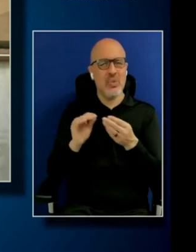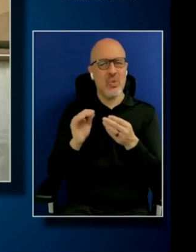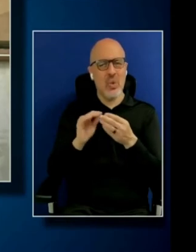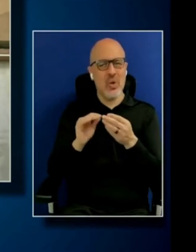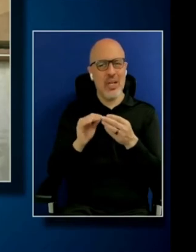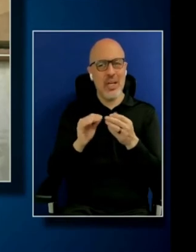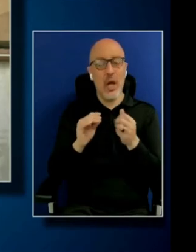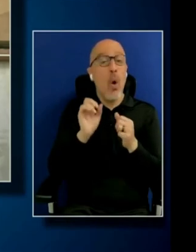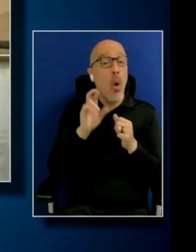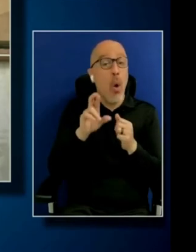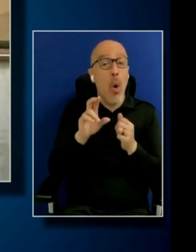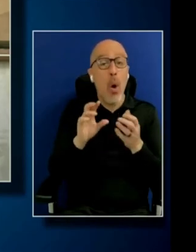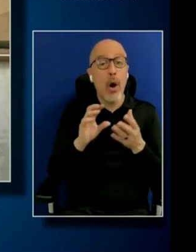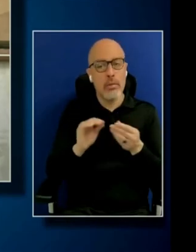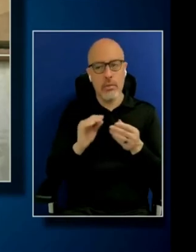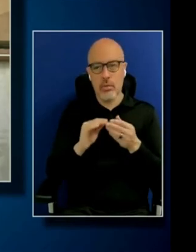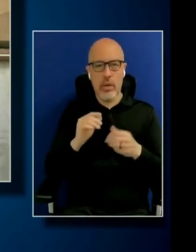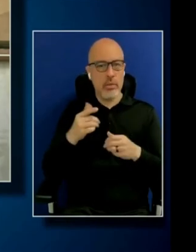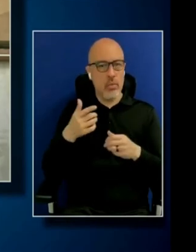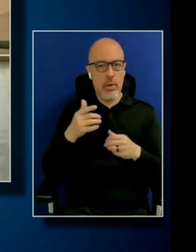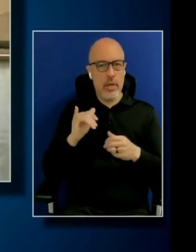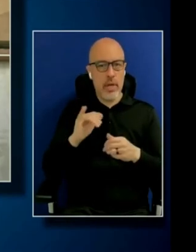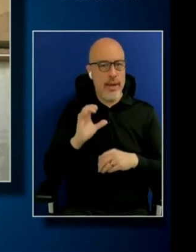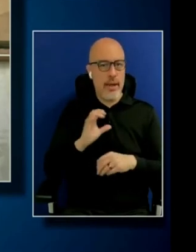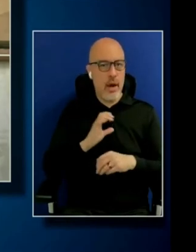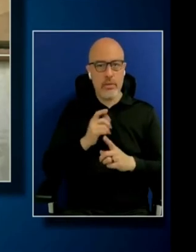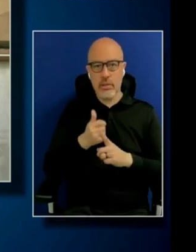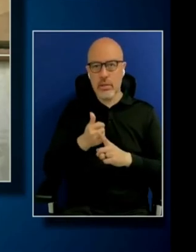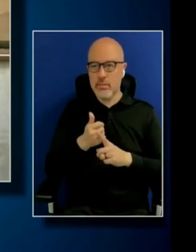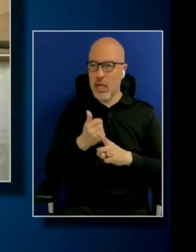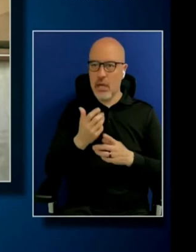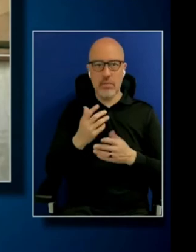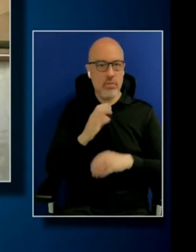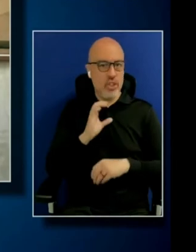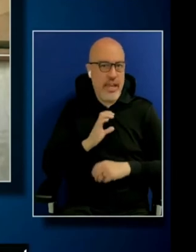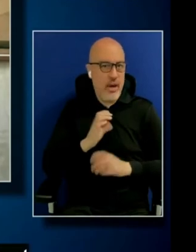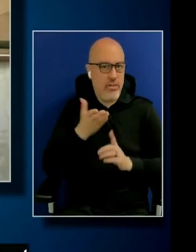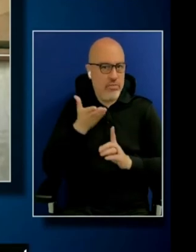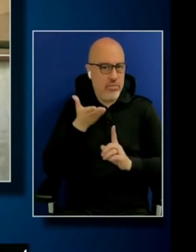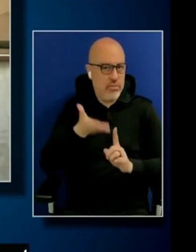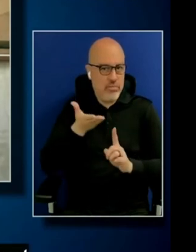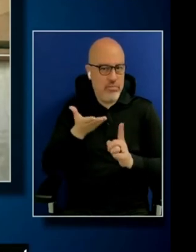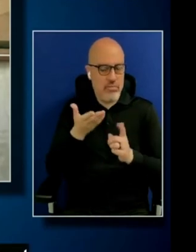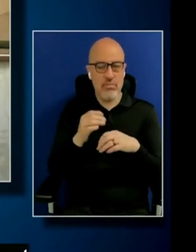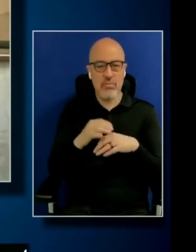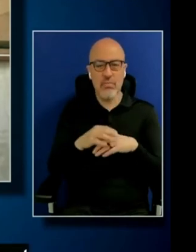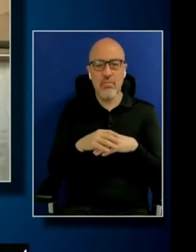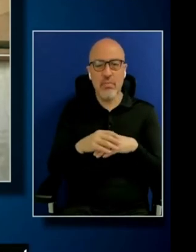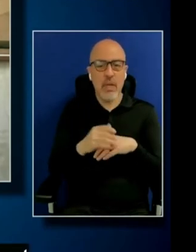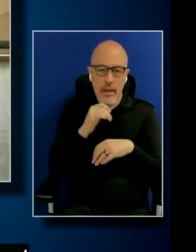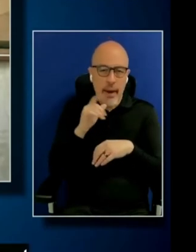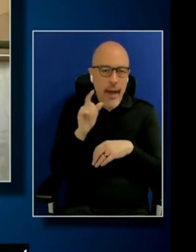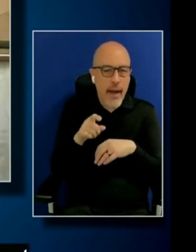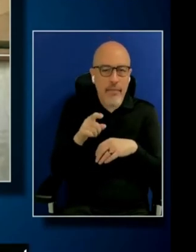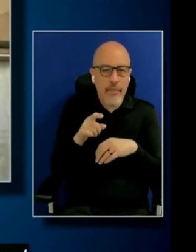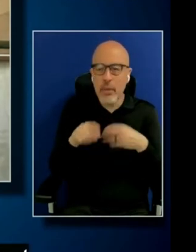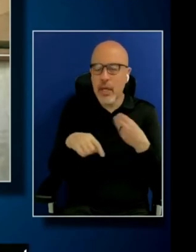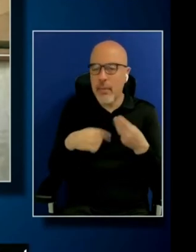which gay characters just get to be characters and not have to be about